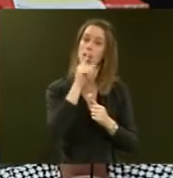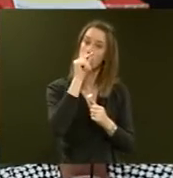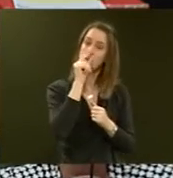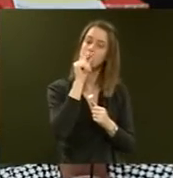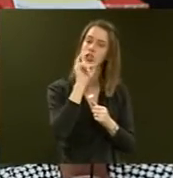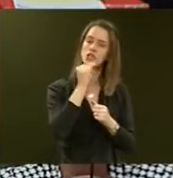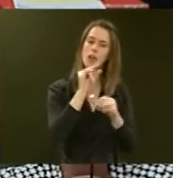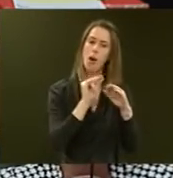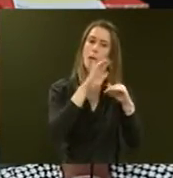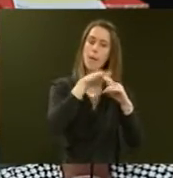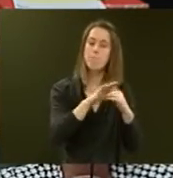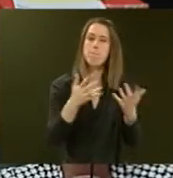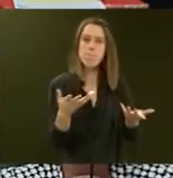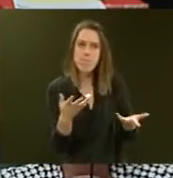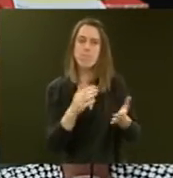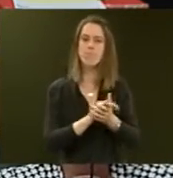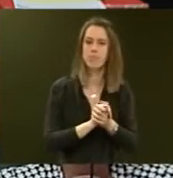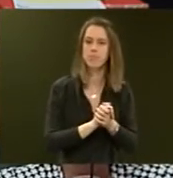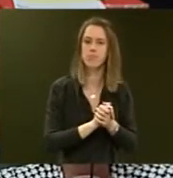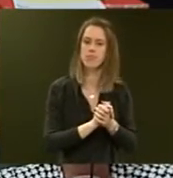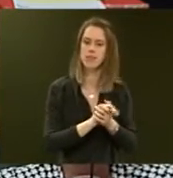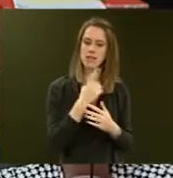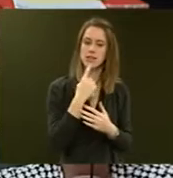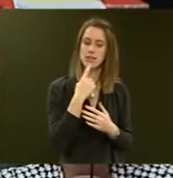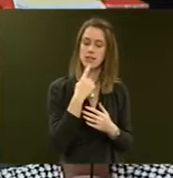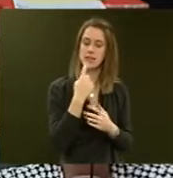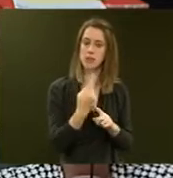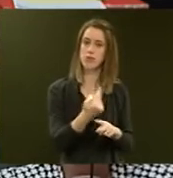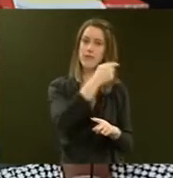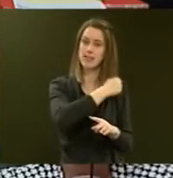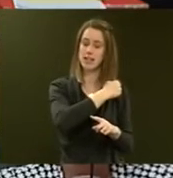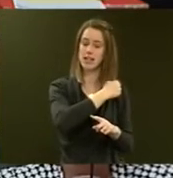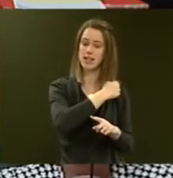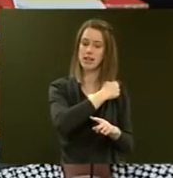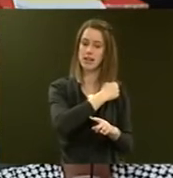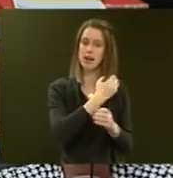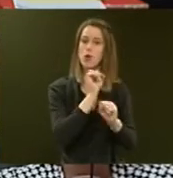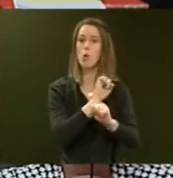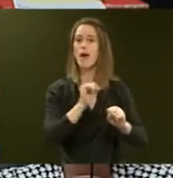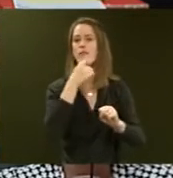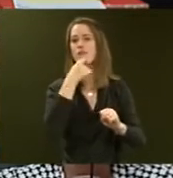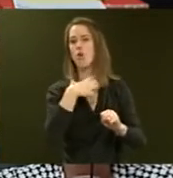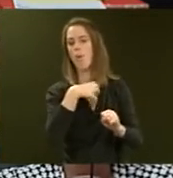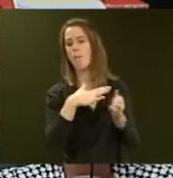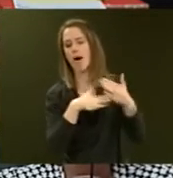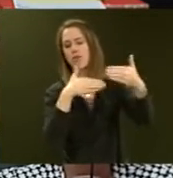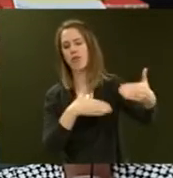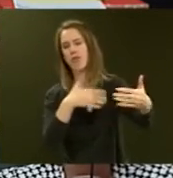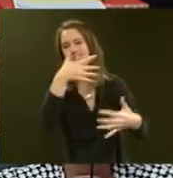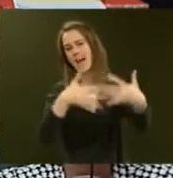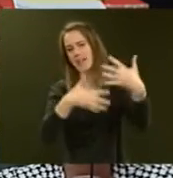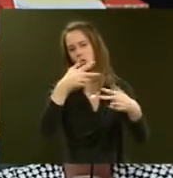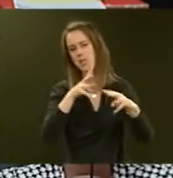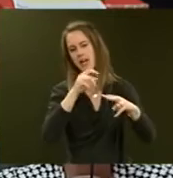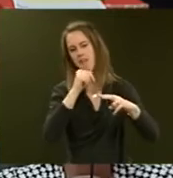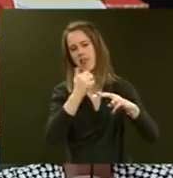a bit of a blip. As I have said previously, we have to wait for a few more months' worth of data to see